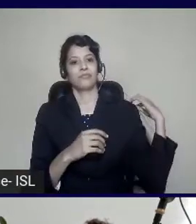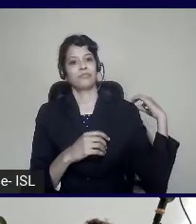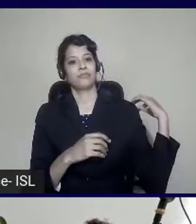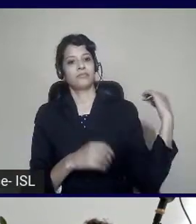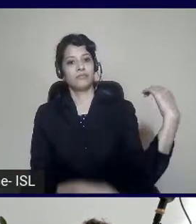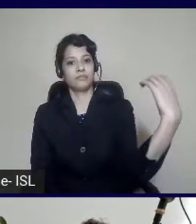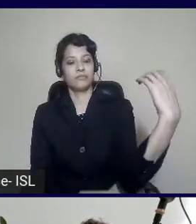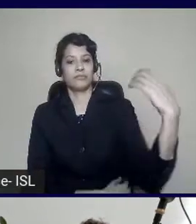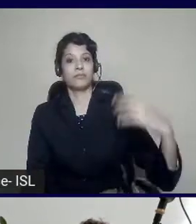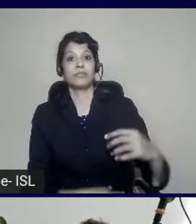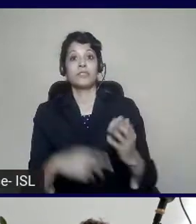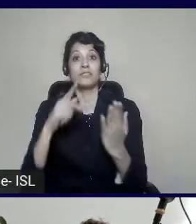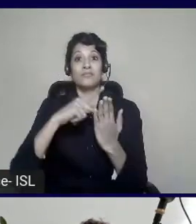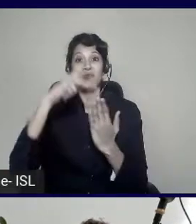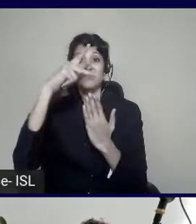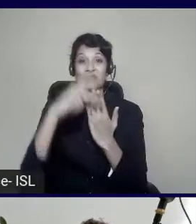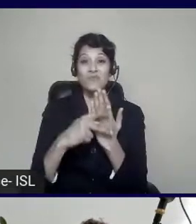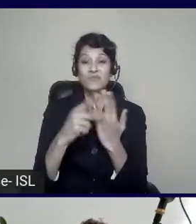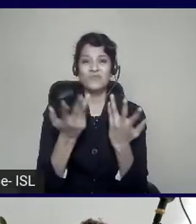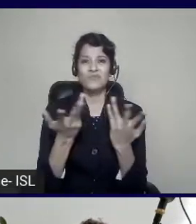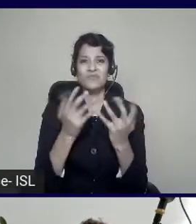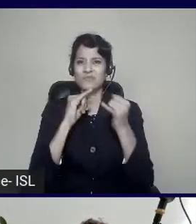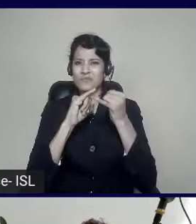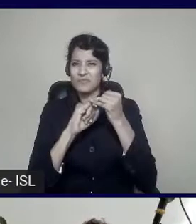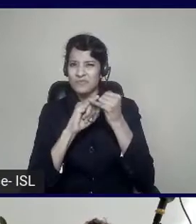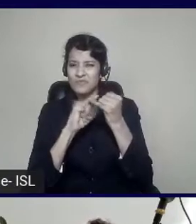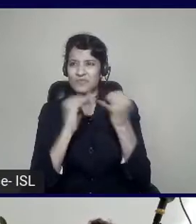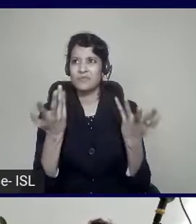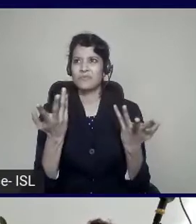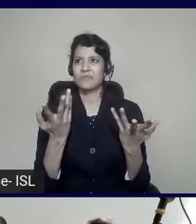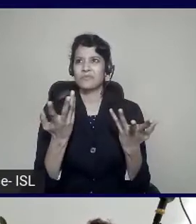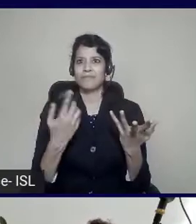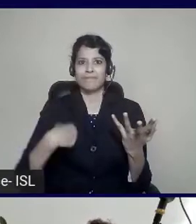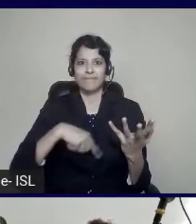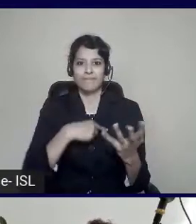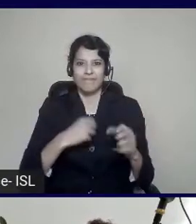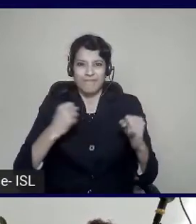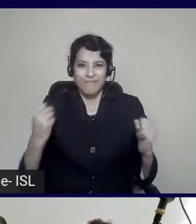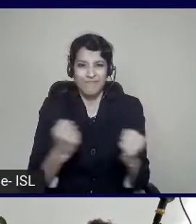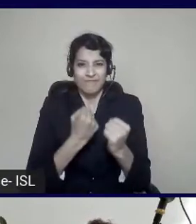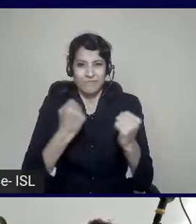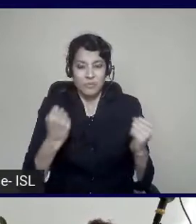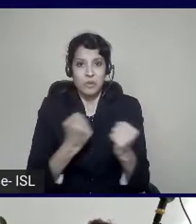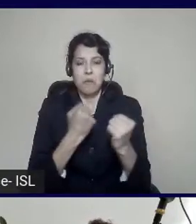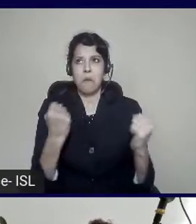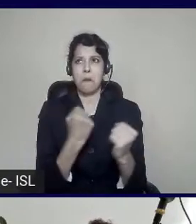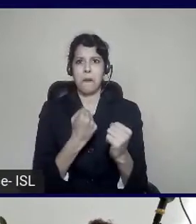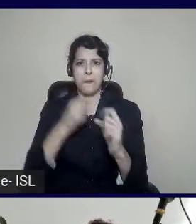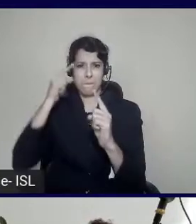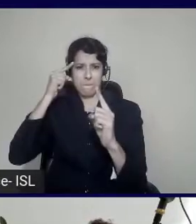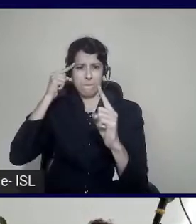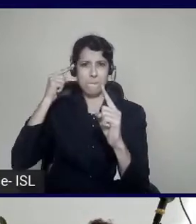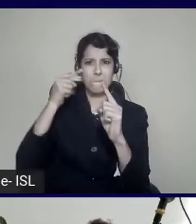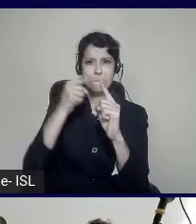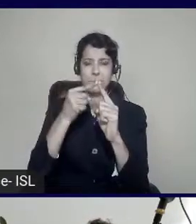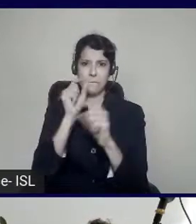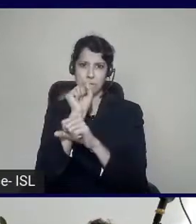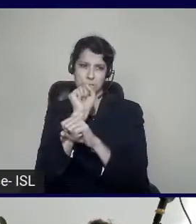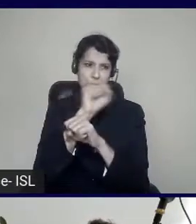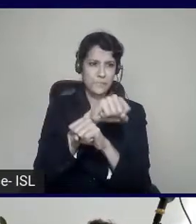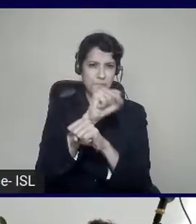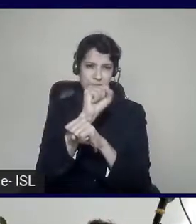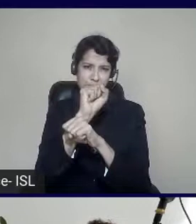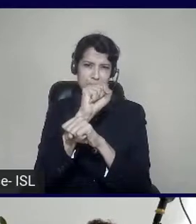software, if you bolt on things, and you try to fix stuff in production, then you're going to give birth to